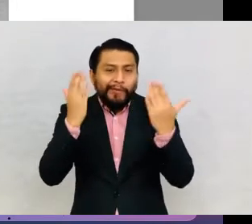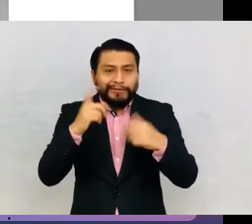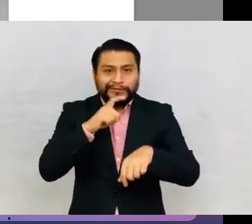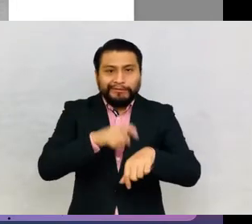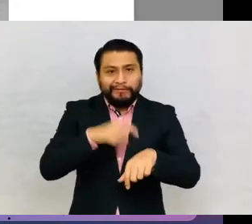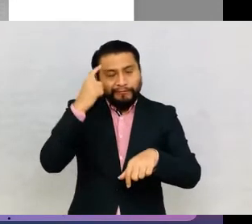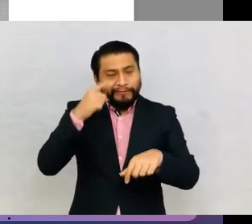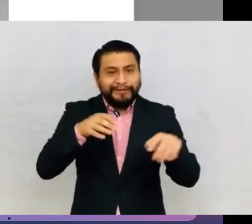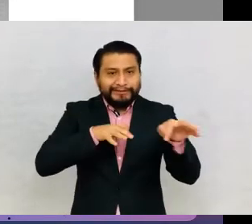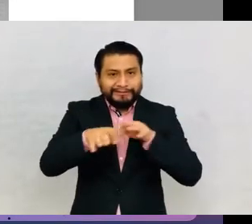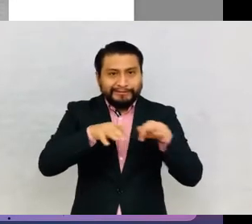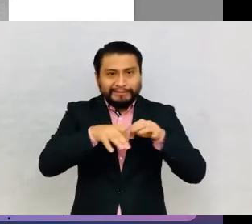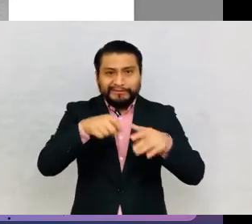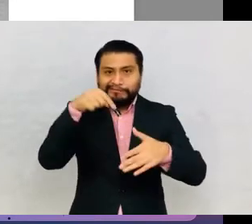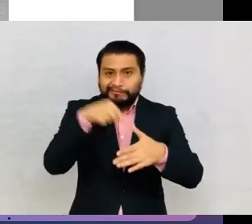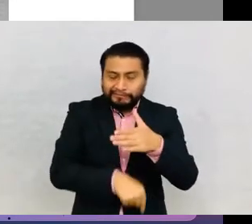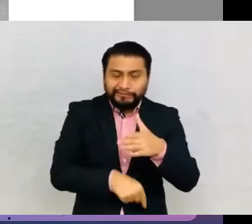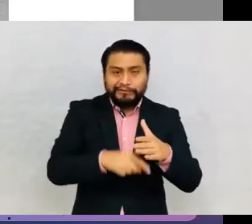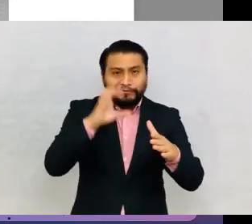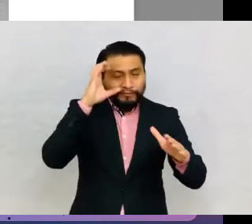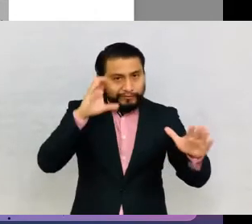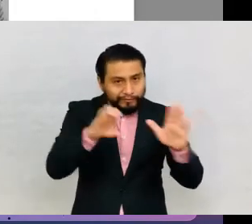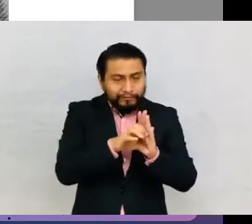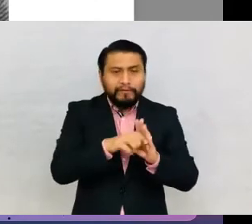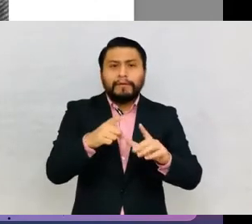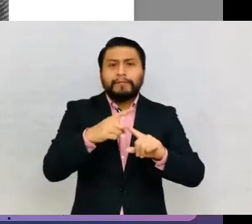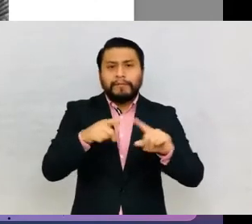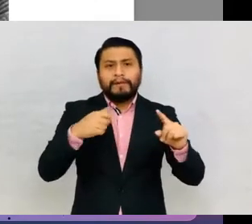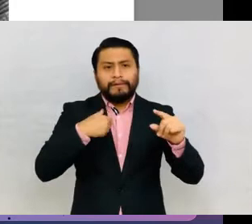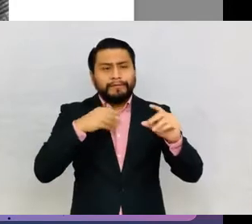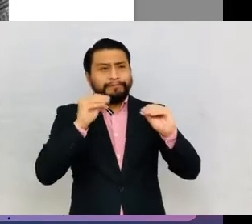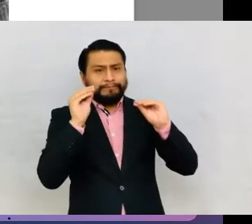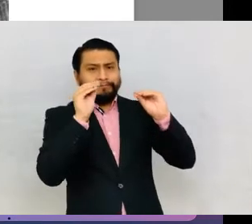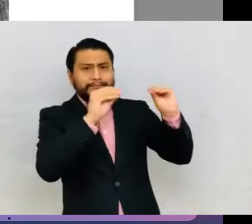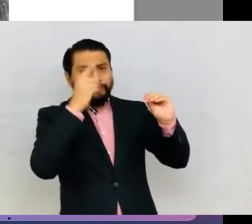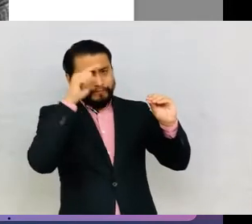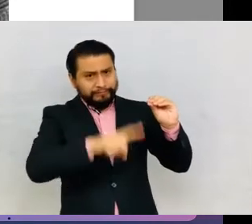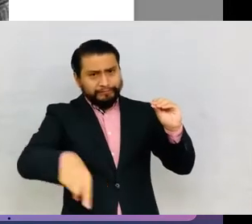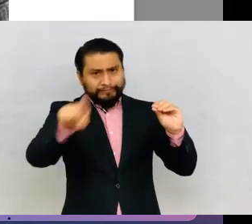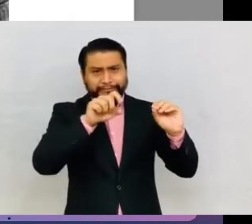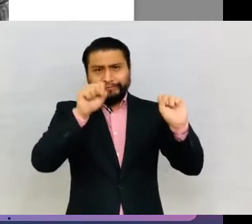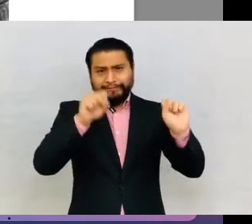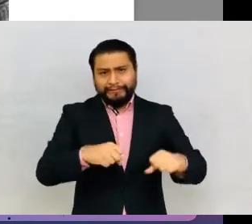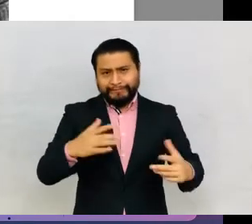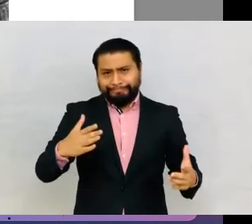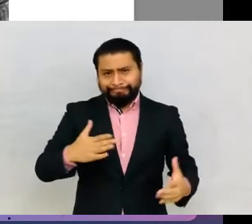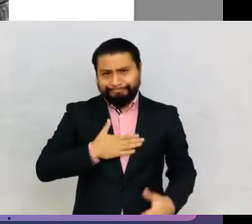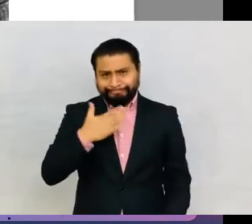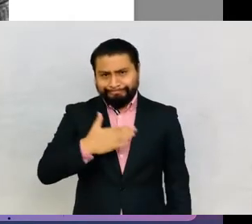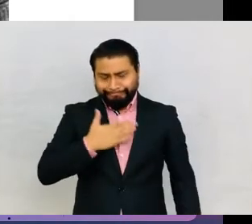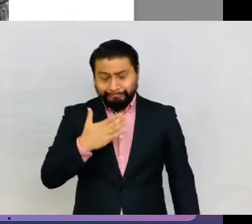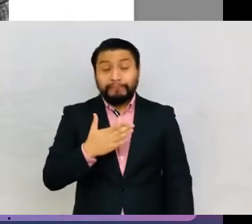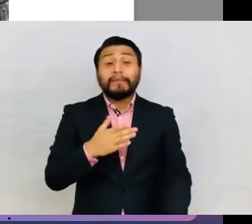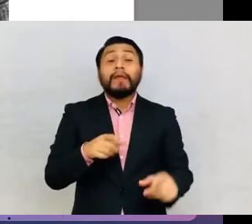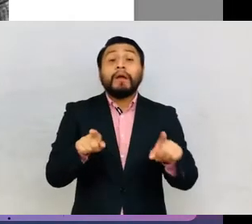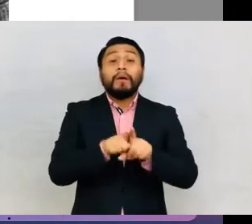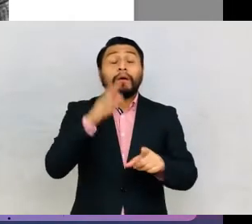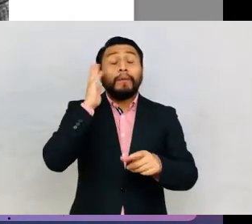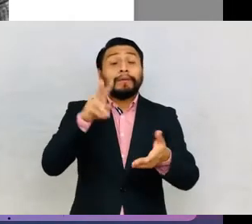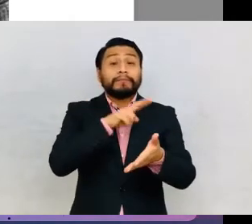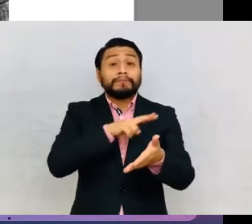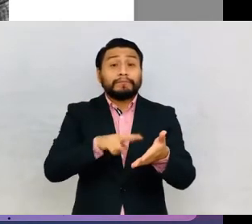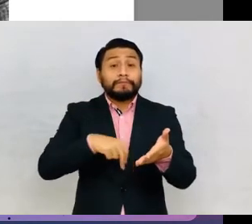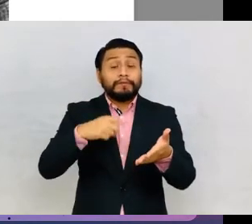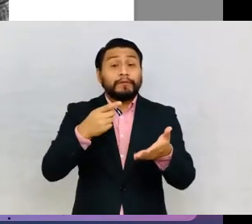of these photographs, but I leave them there for you to enjoy. I will also read the caption to